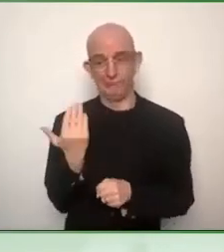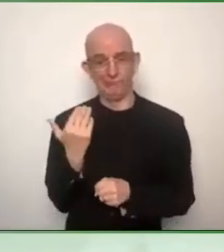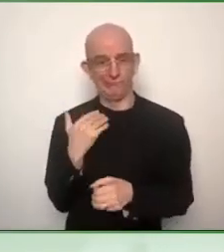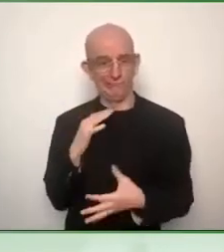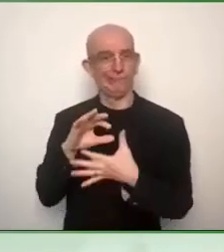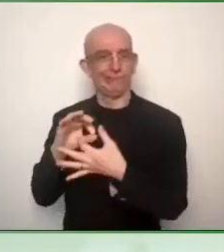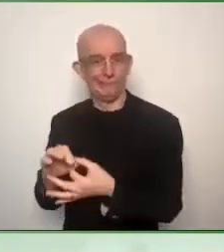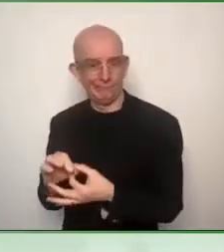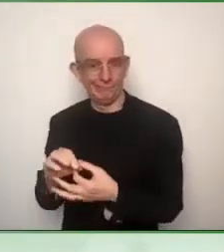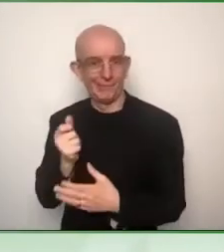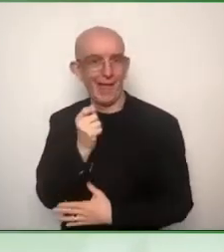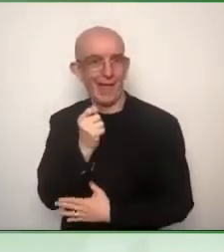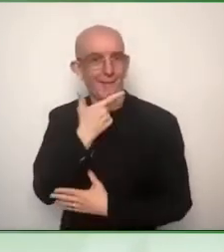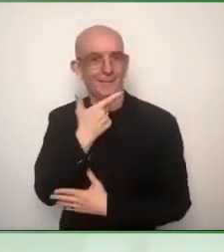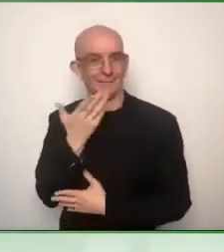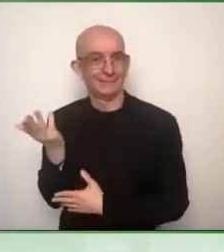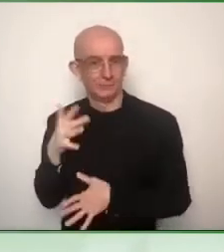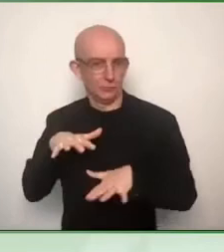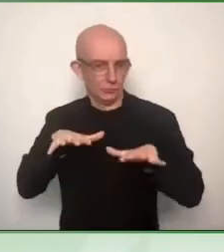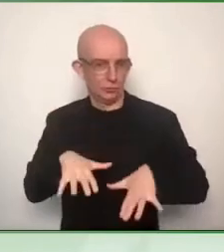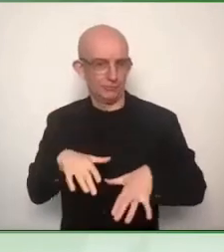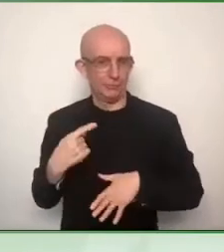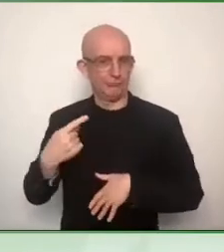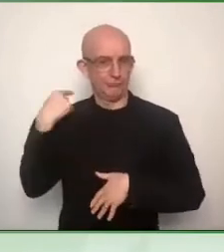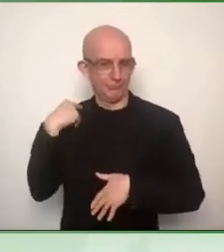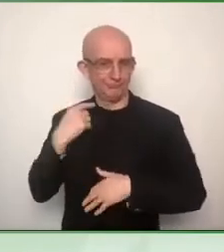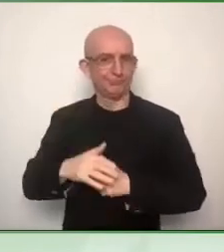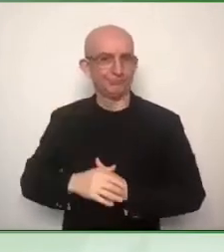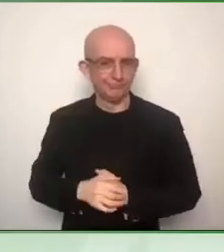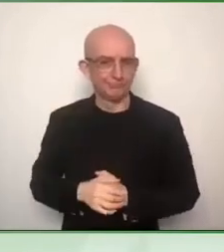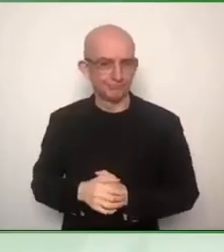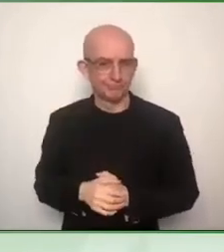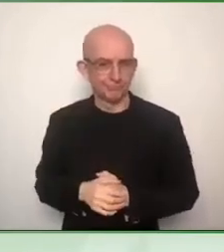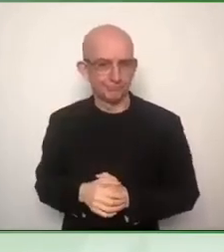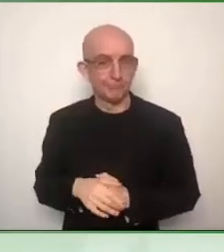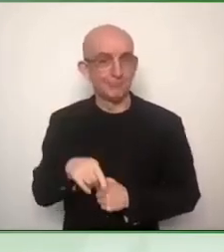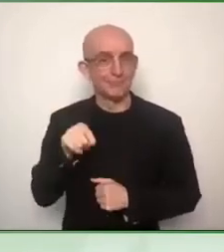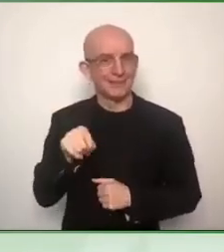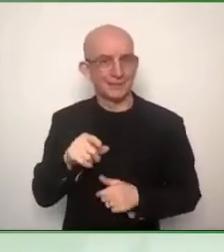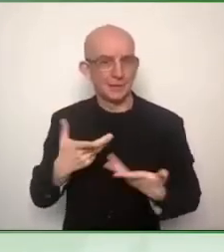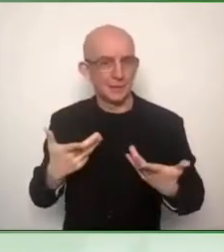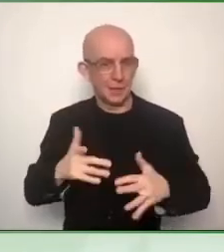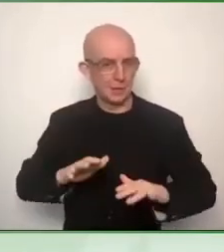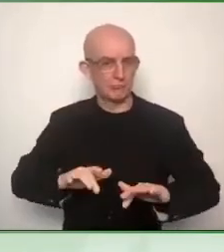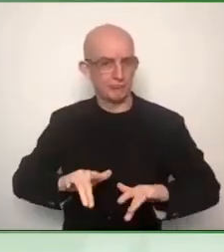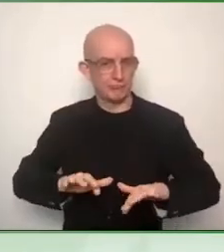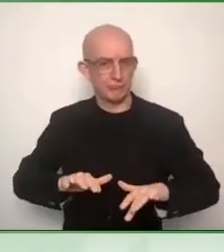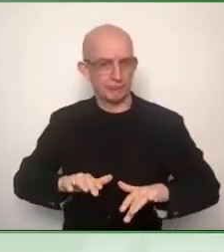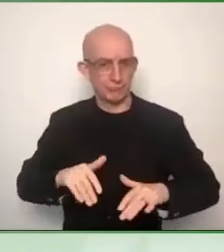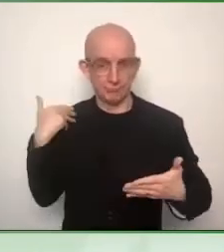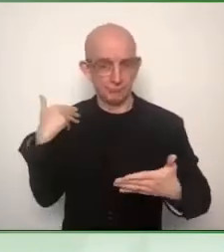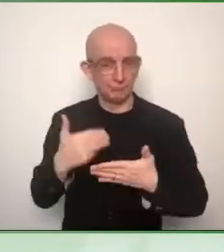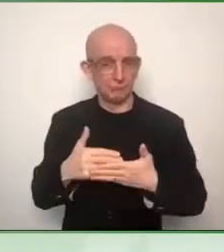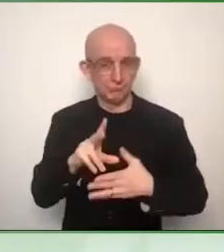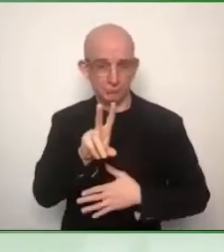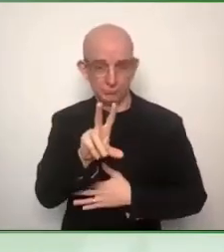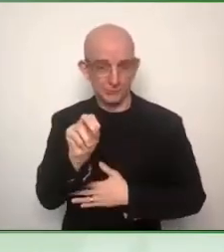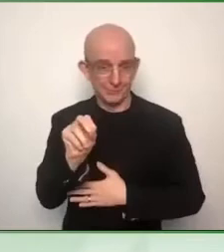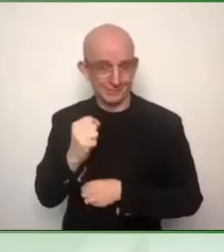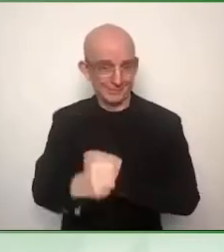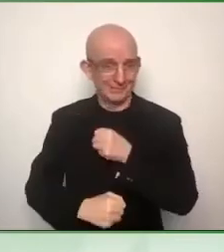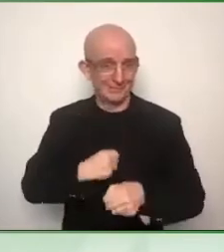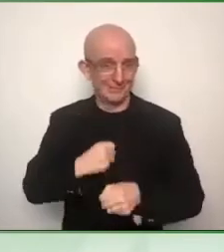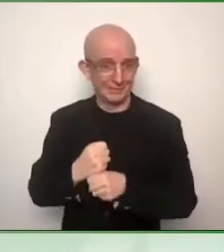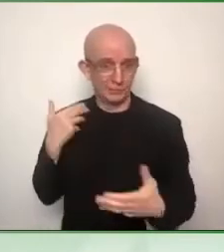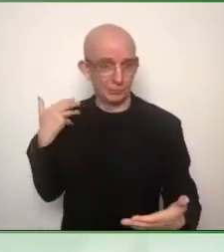on web accessibility more specifically. At Amazon, I work on, well, how could it be